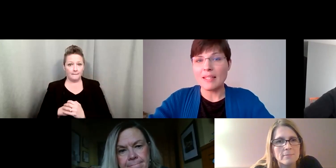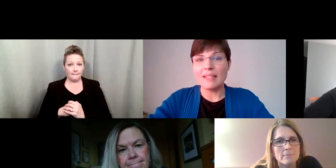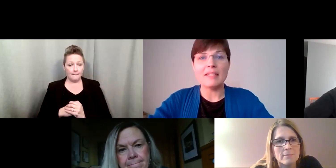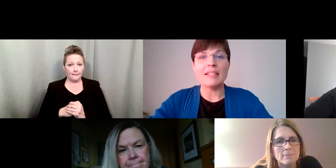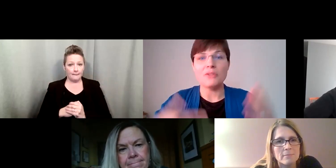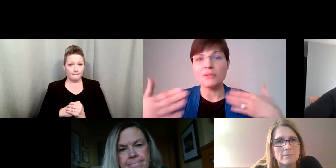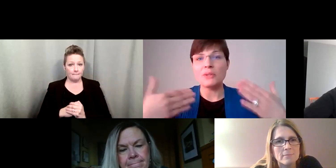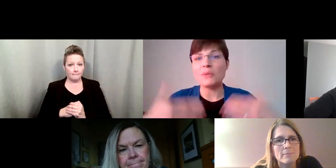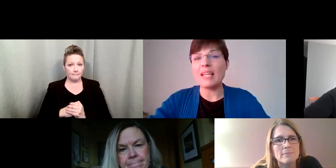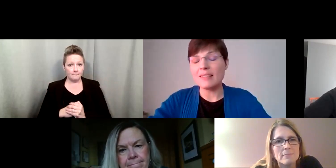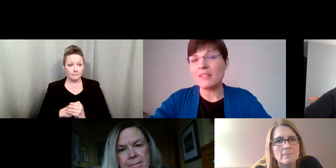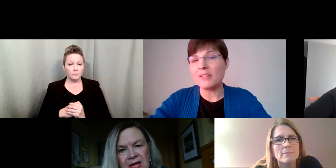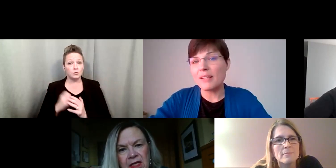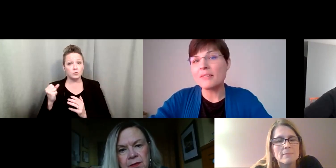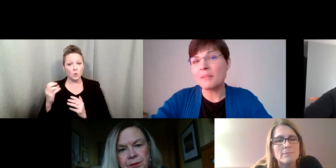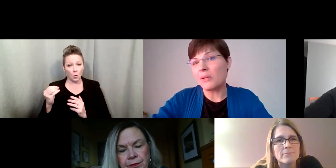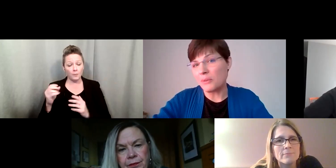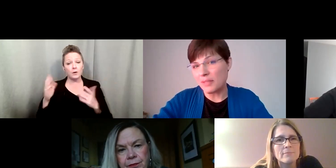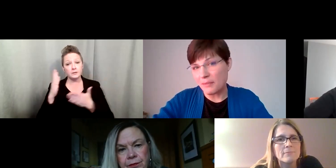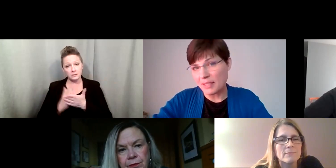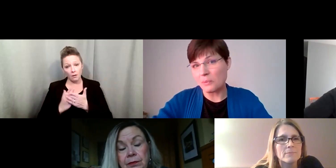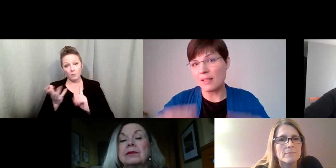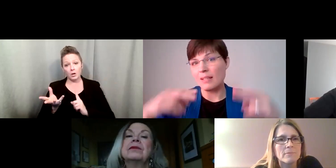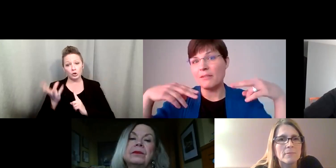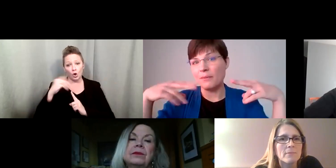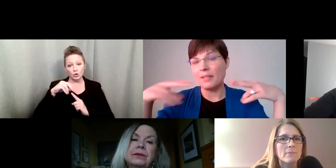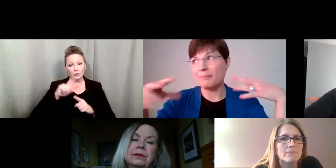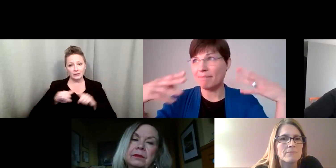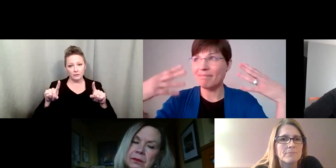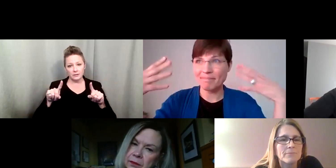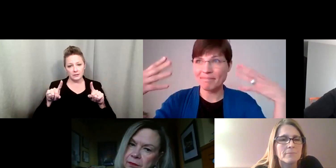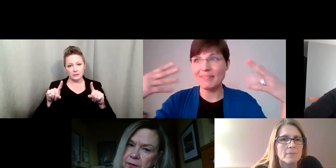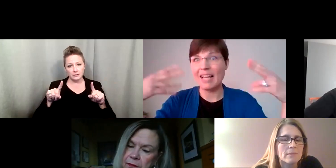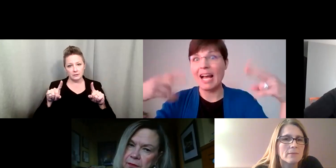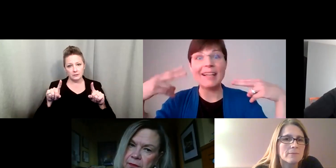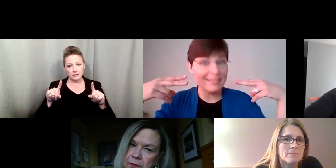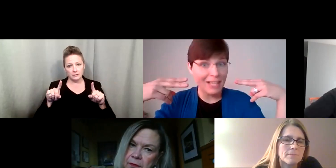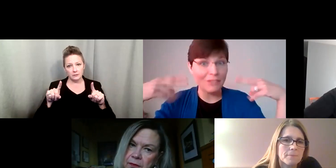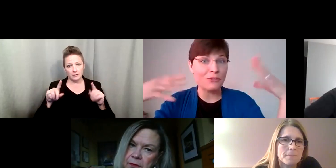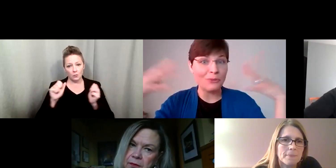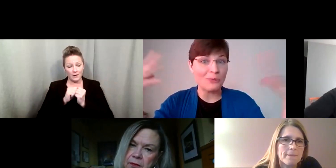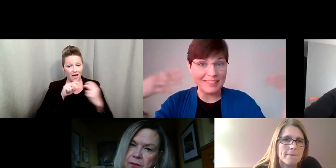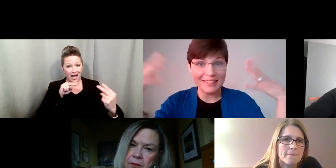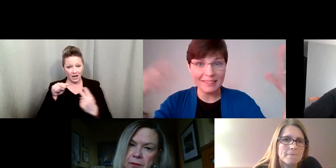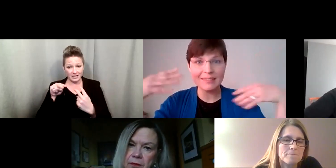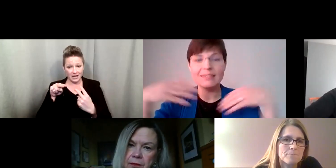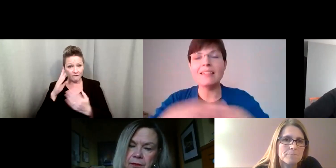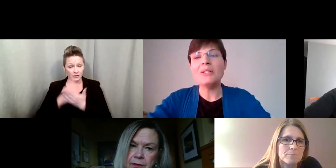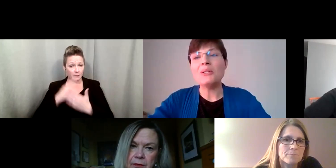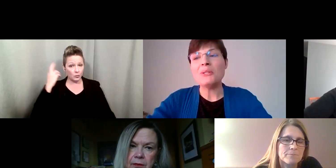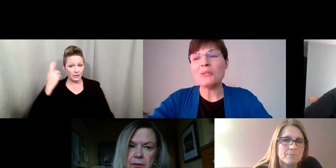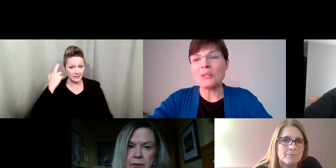And initials. So yes, there are some cultural differences with different eye contact for certain reasons.